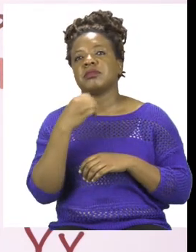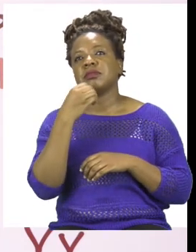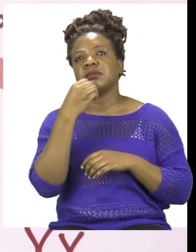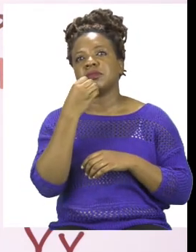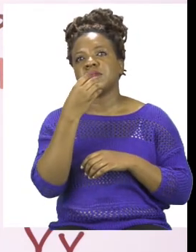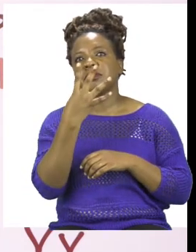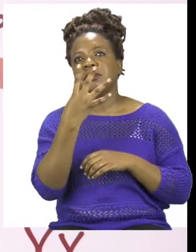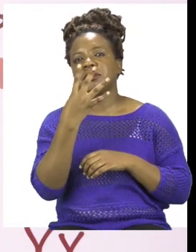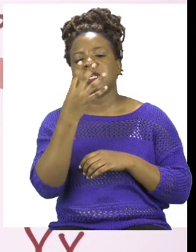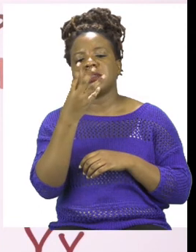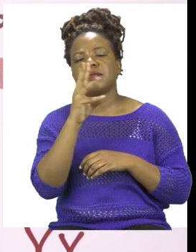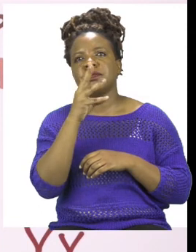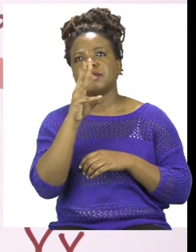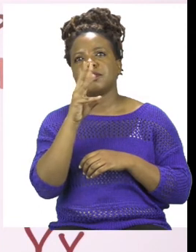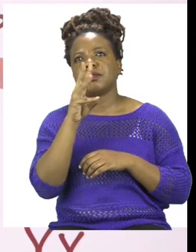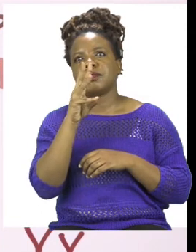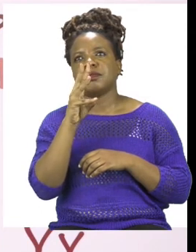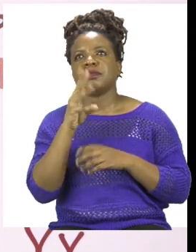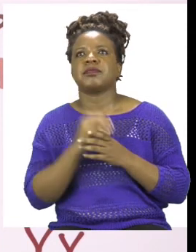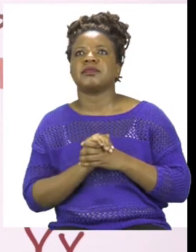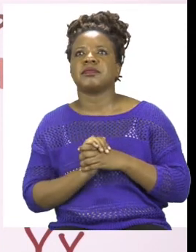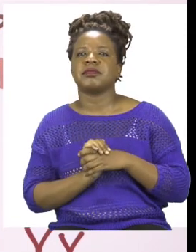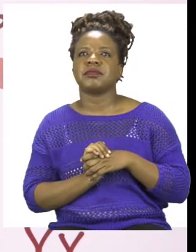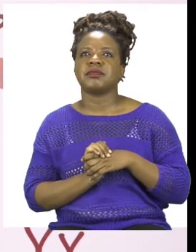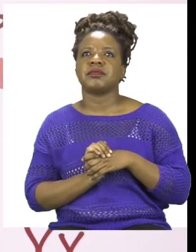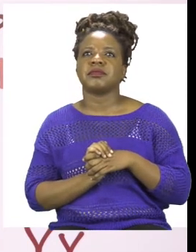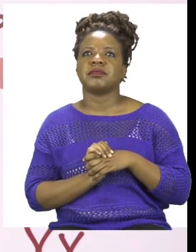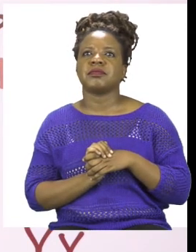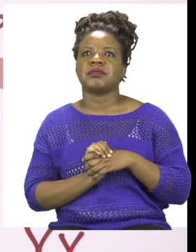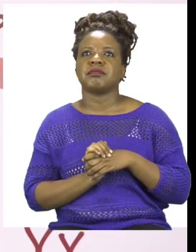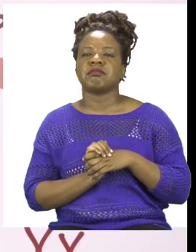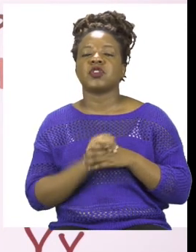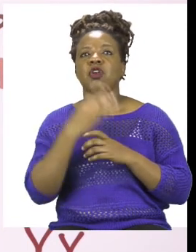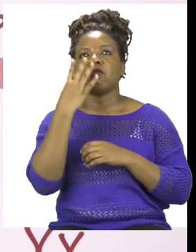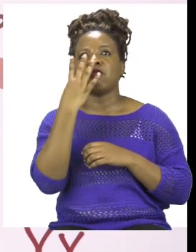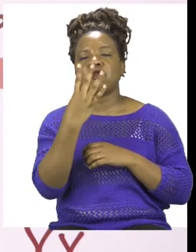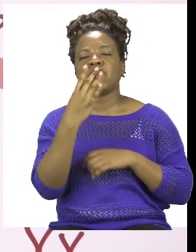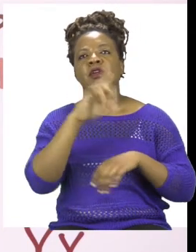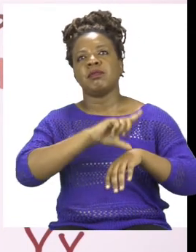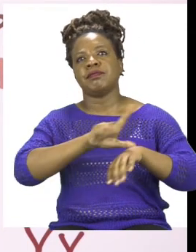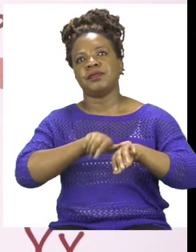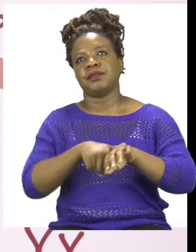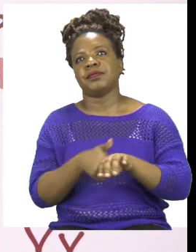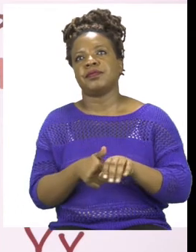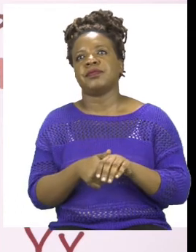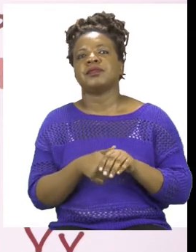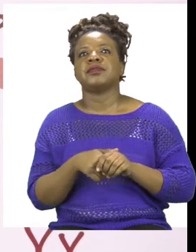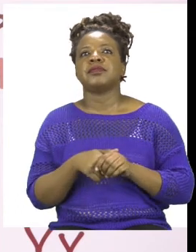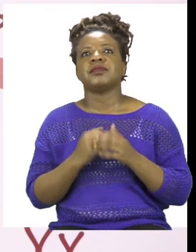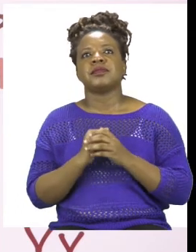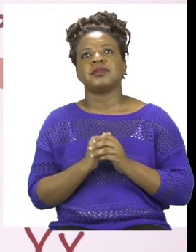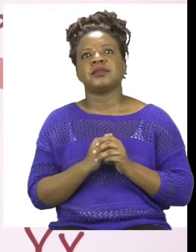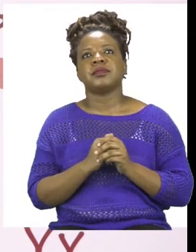And don't forget your full stop. So boys and girls, a graph is very, very fun to